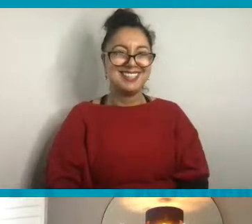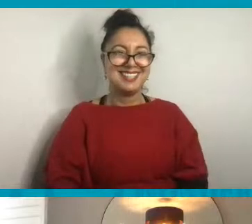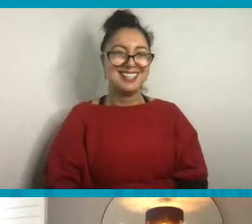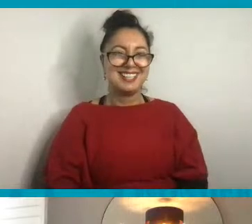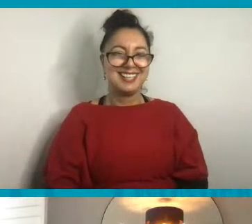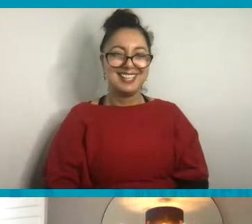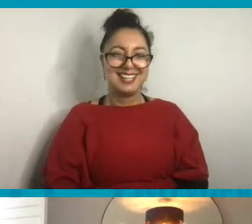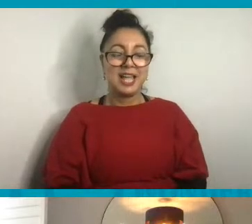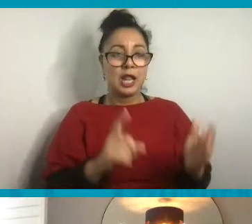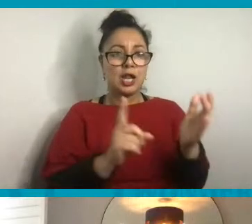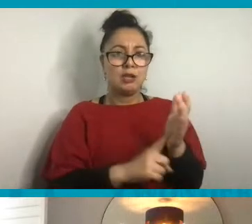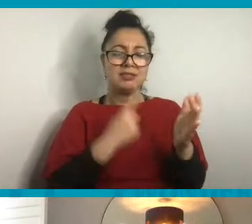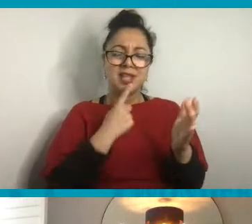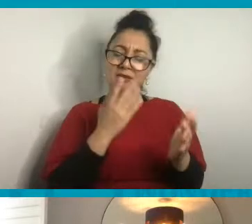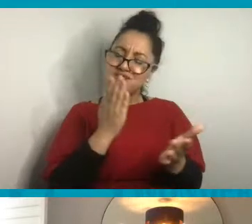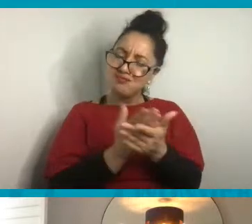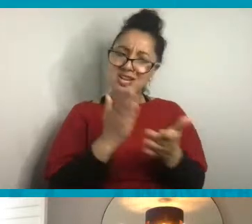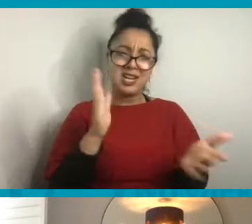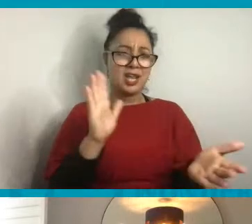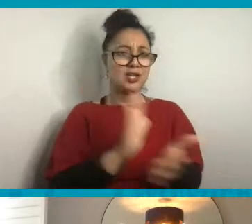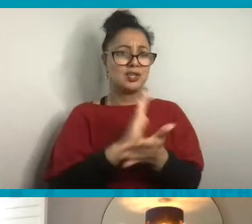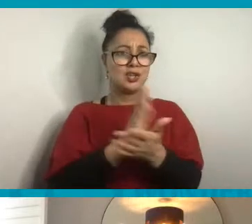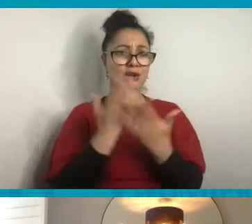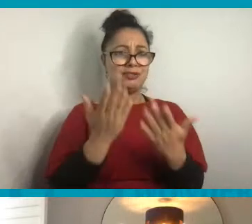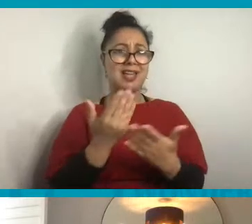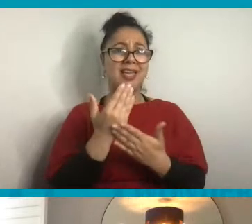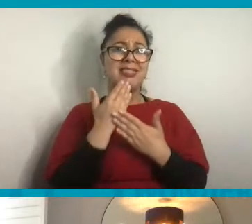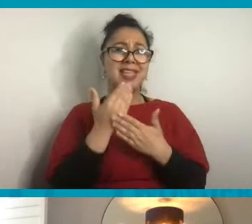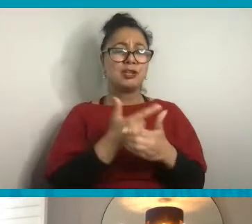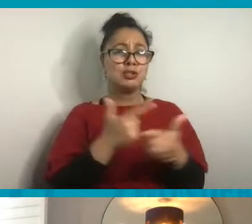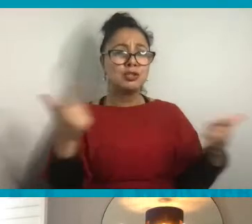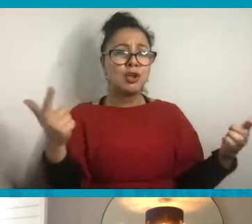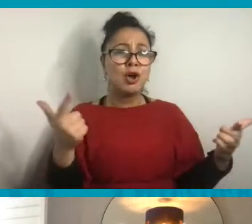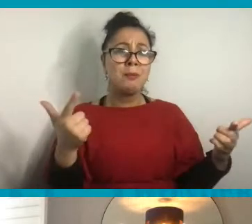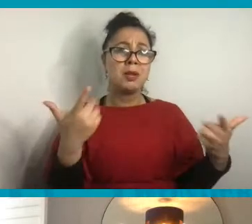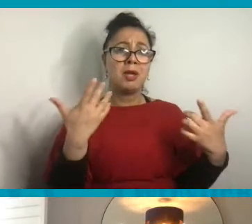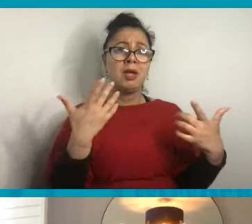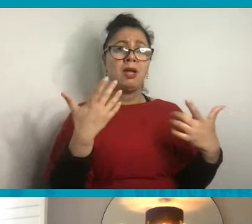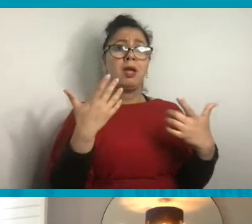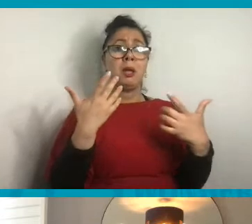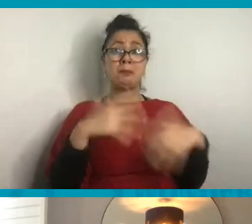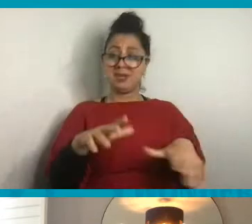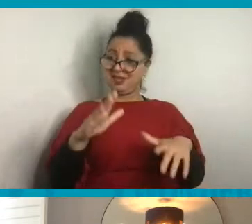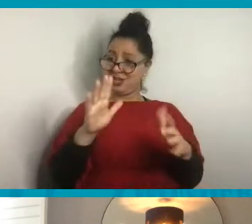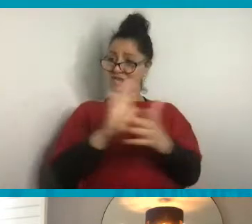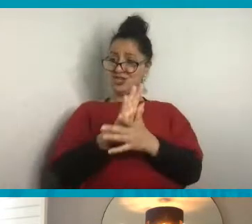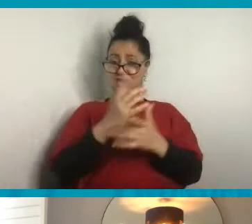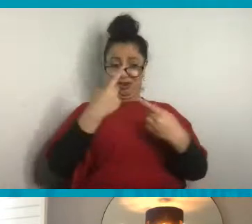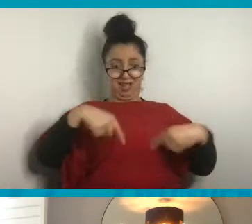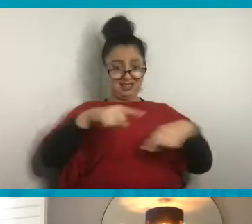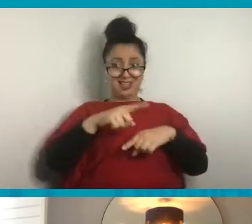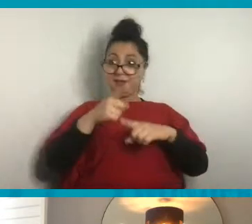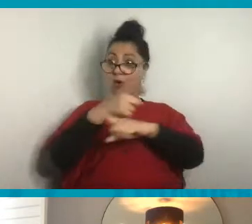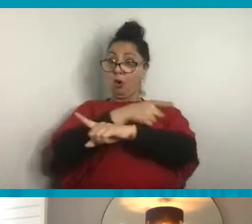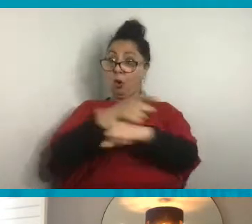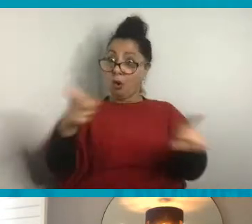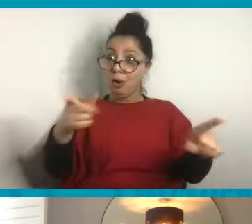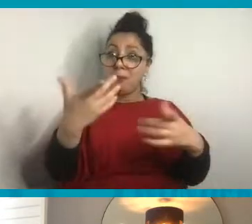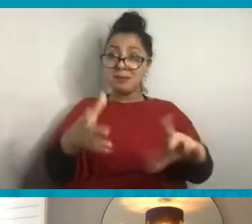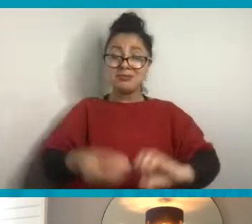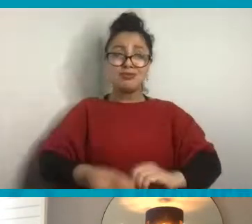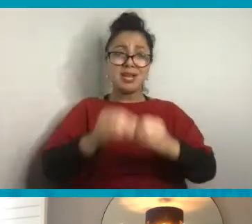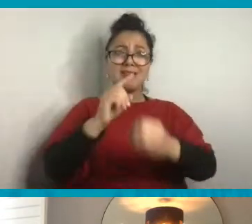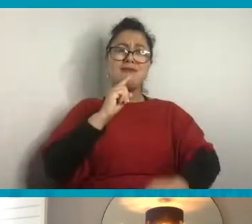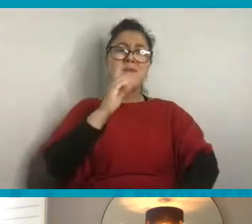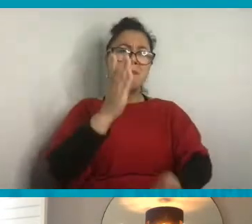Lewis has said, I really enjoyed today. Thank you so much. We've enjoyed seeing what you've all created as well. Your pledges